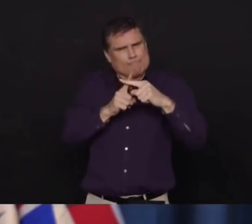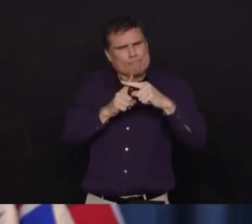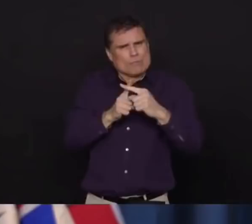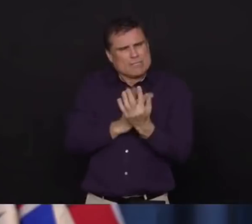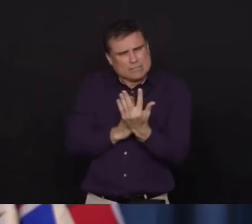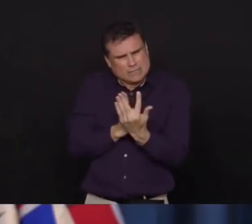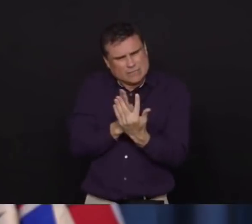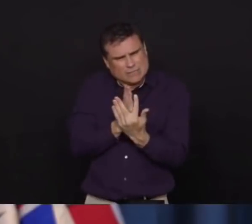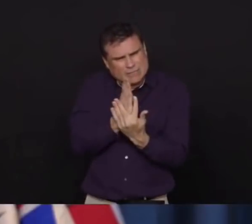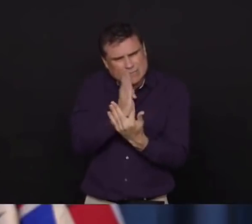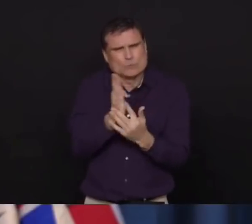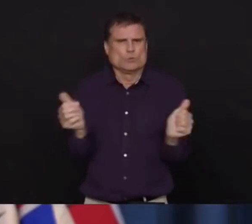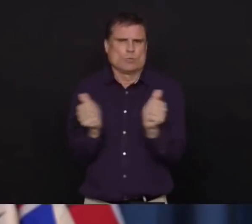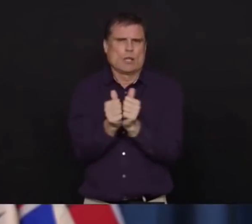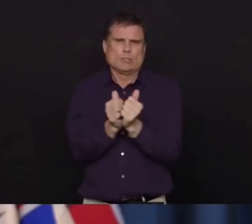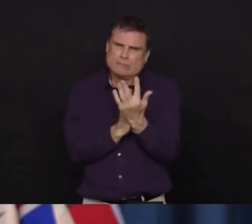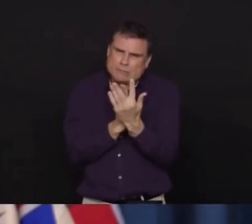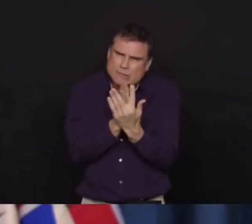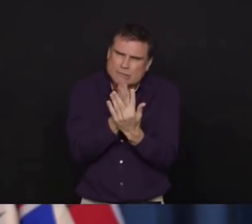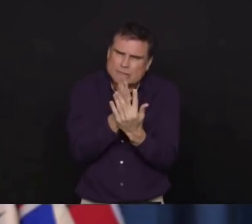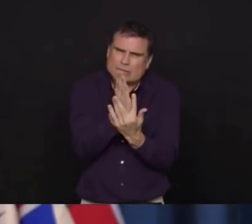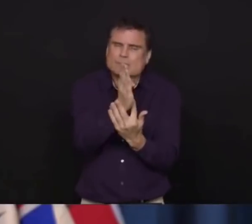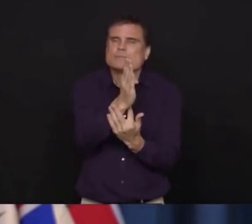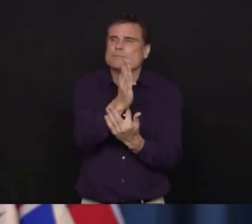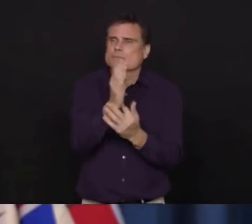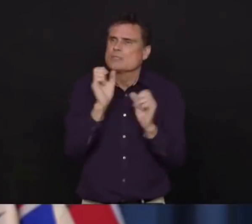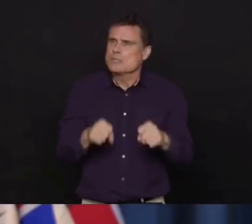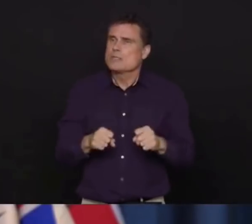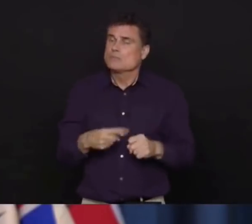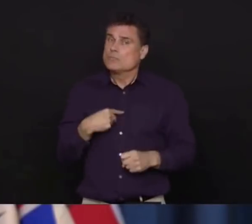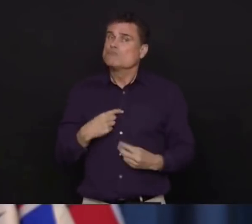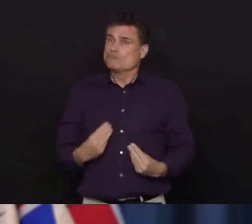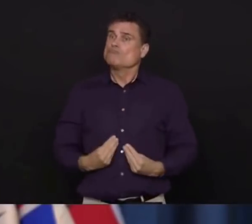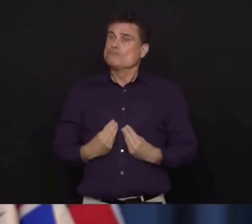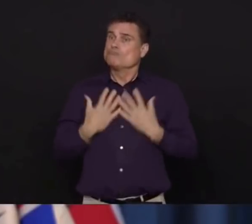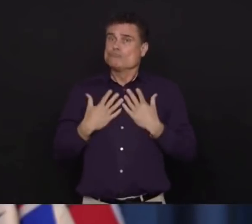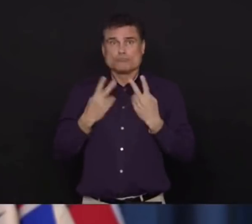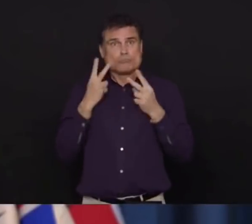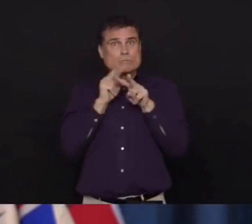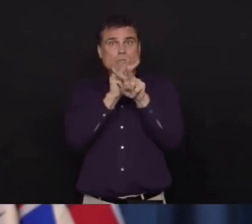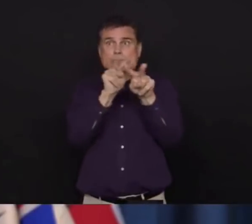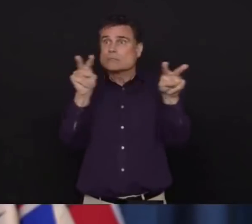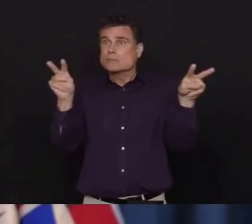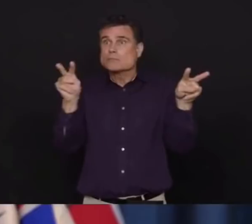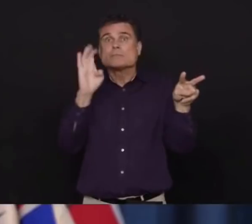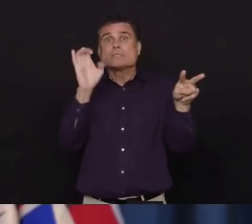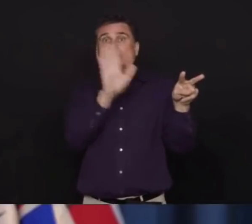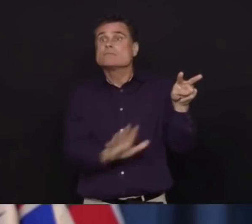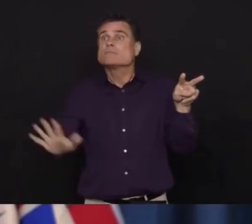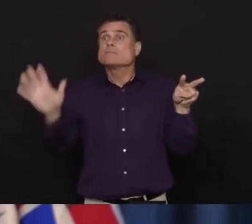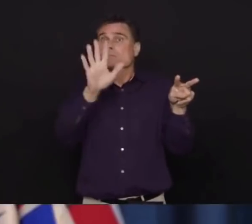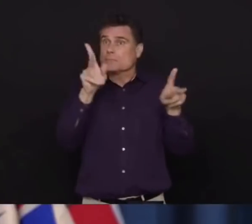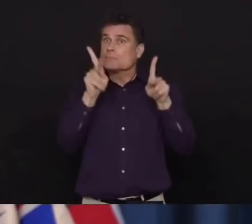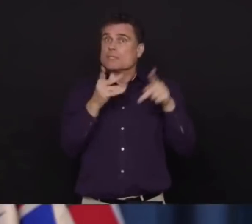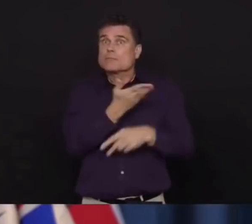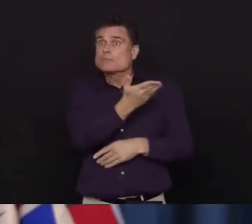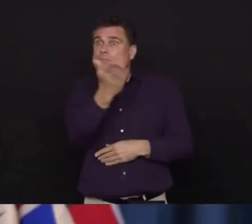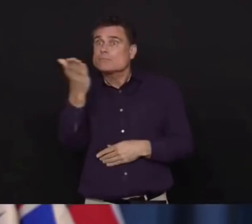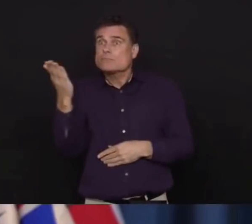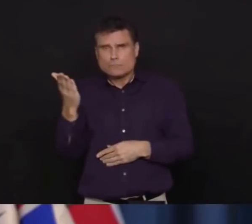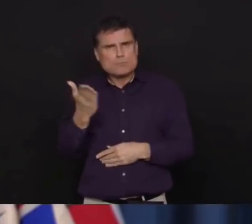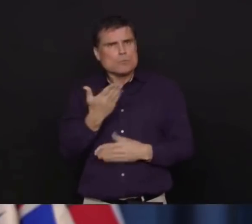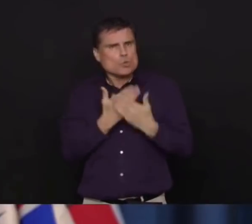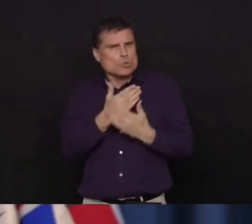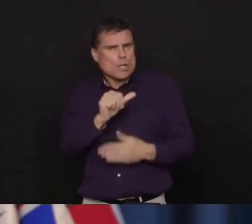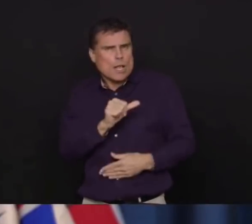across this province, people are taking the important actions that we are asking them to take and doing that in support of